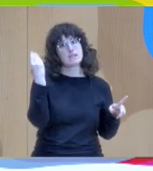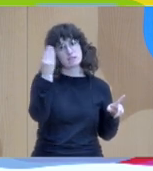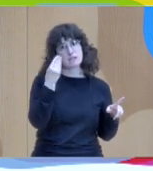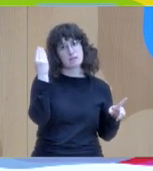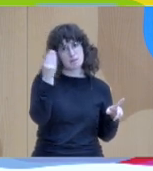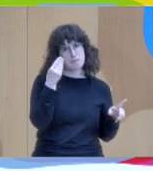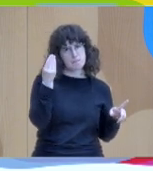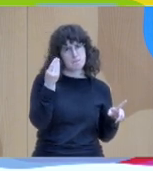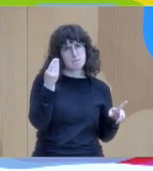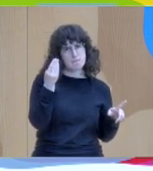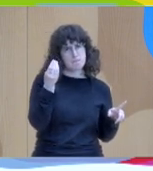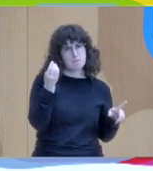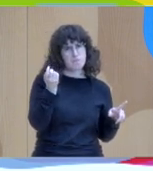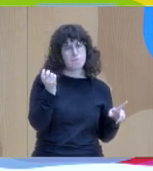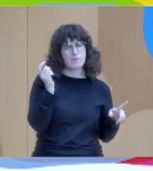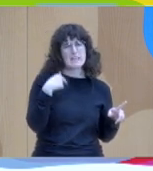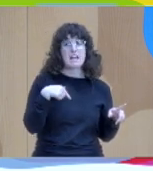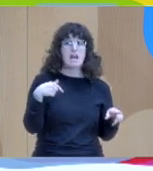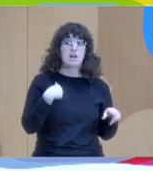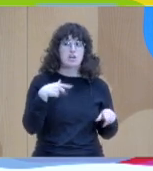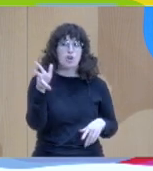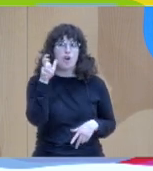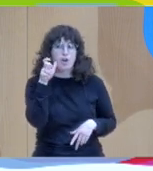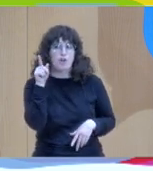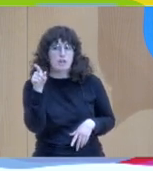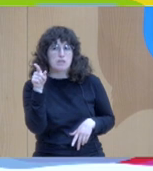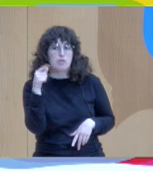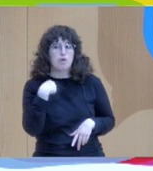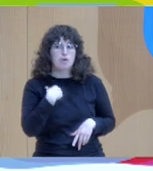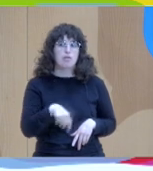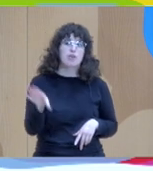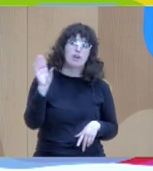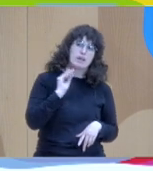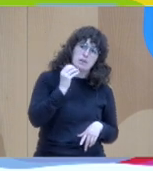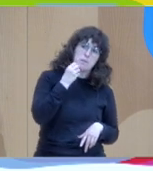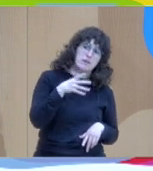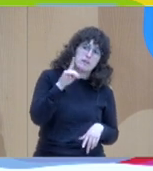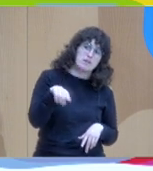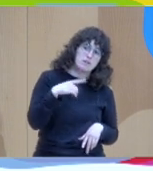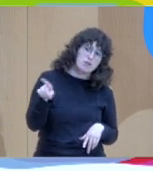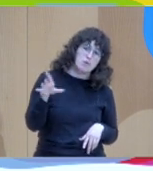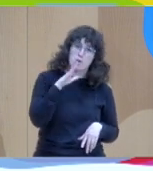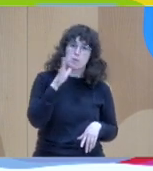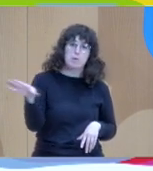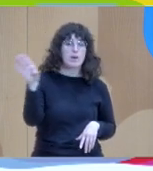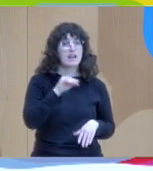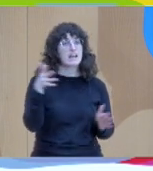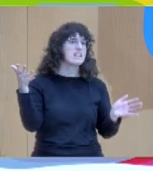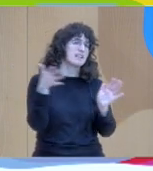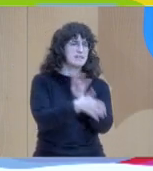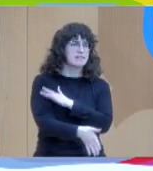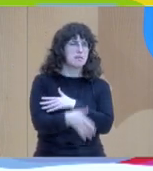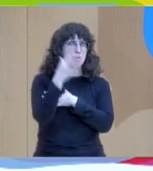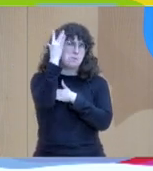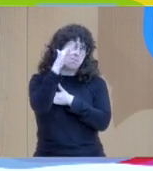you correctly because understand is an interpretation did I hear you correctly I'm hearing you